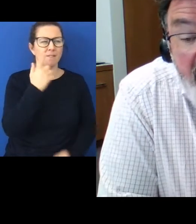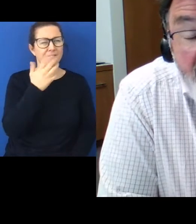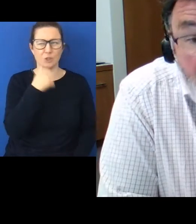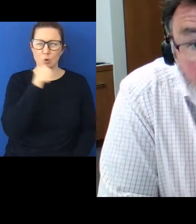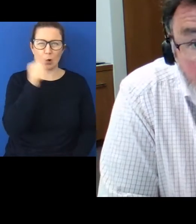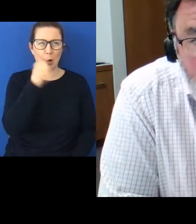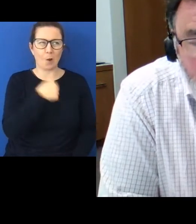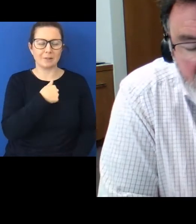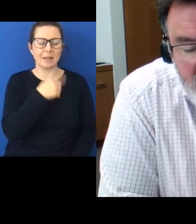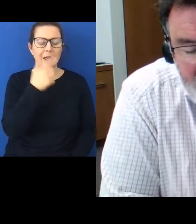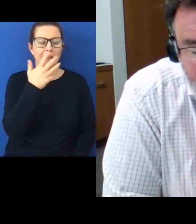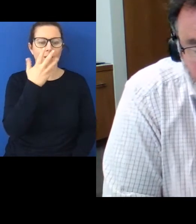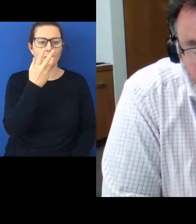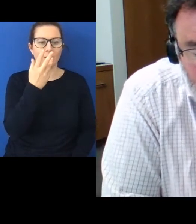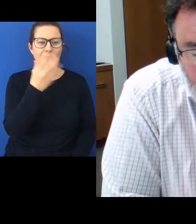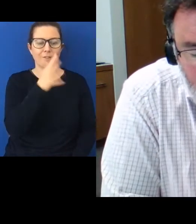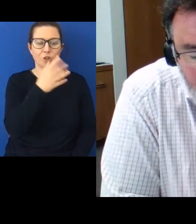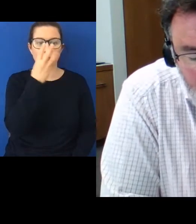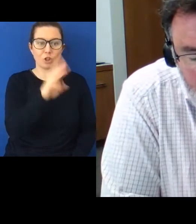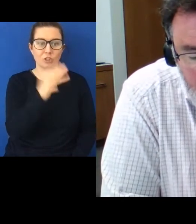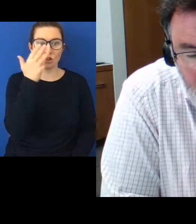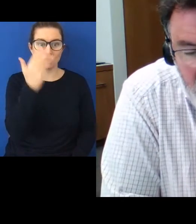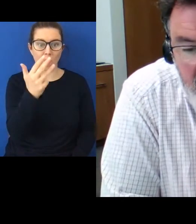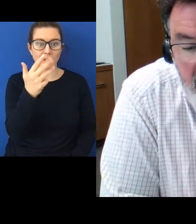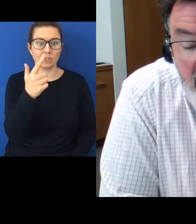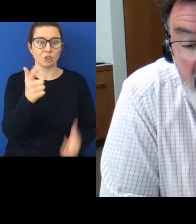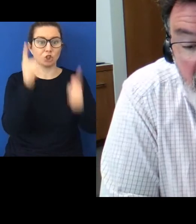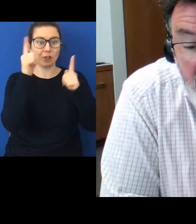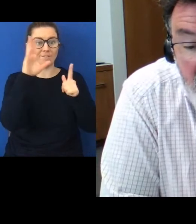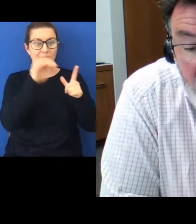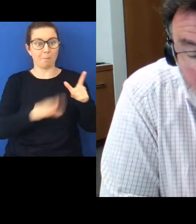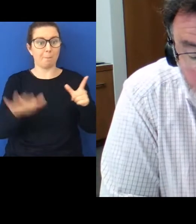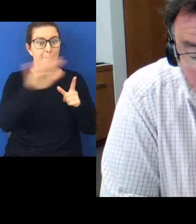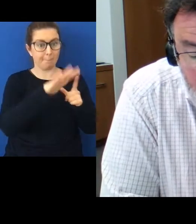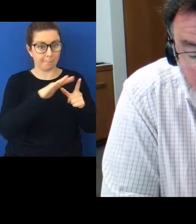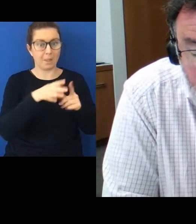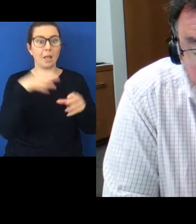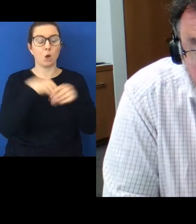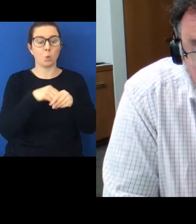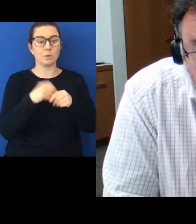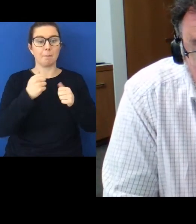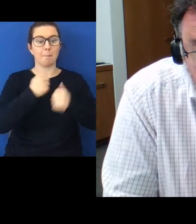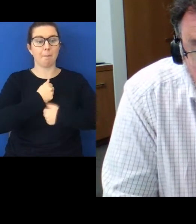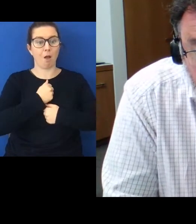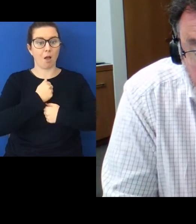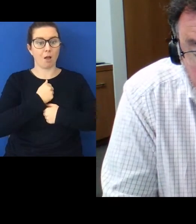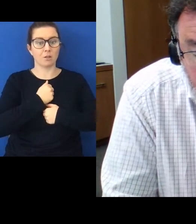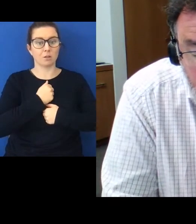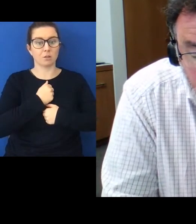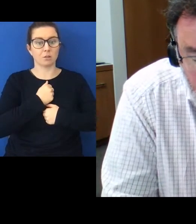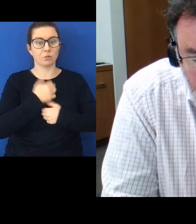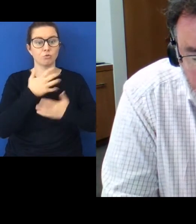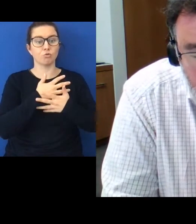539 Chiefs signed from throughout the country, including my great